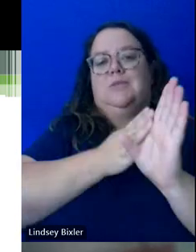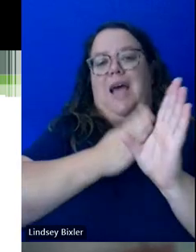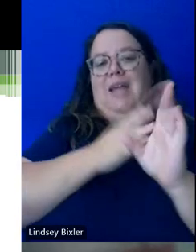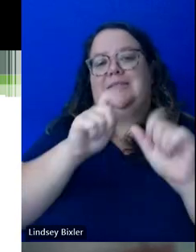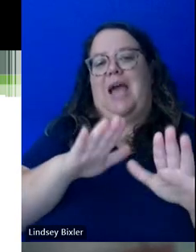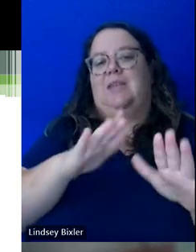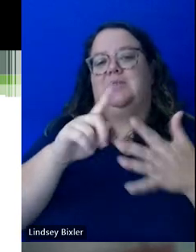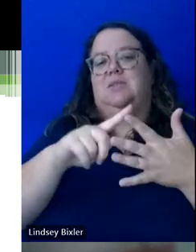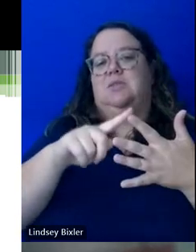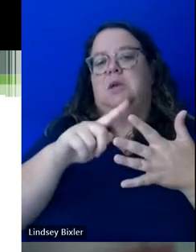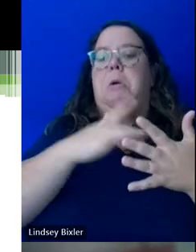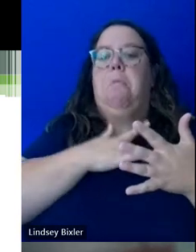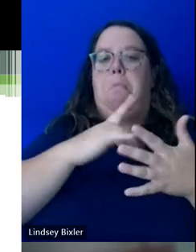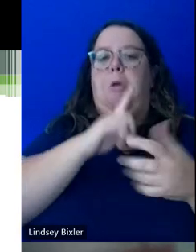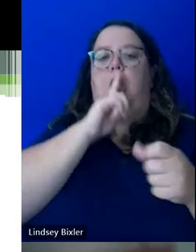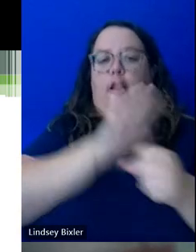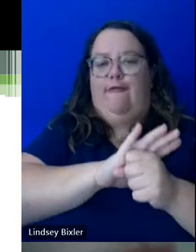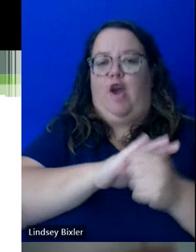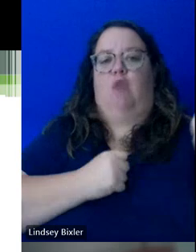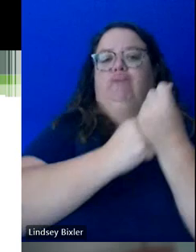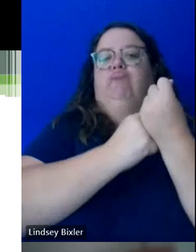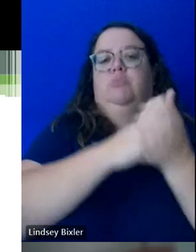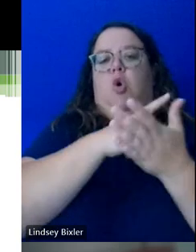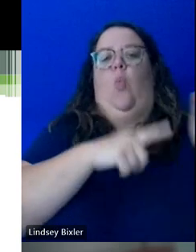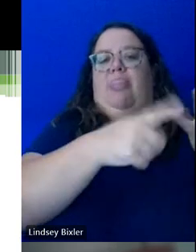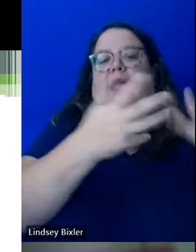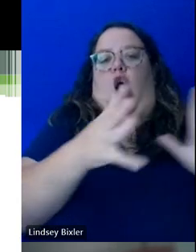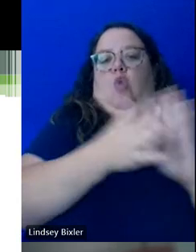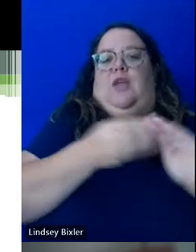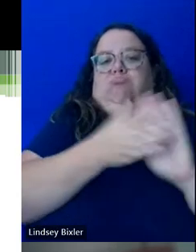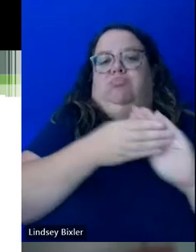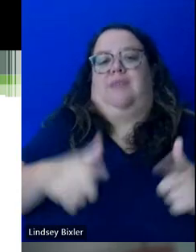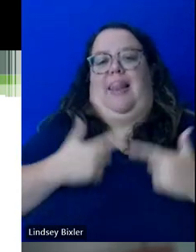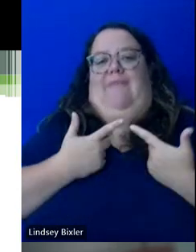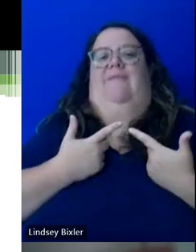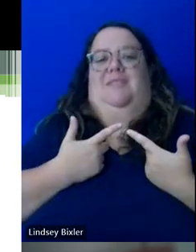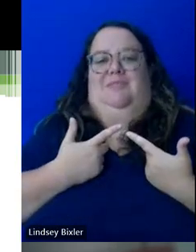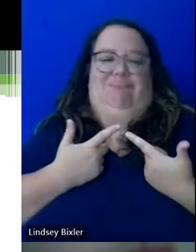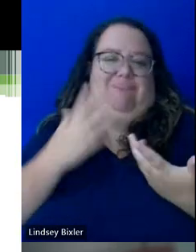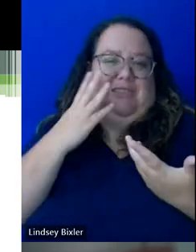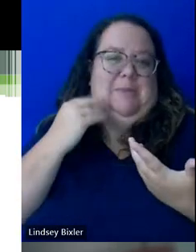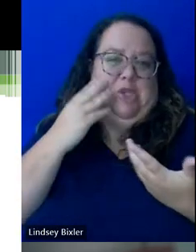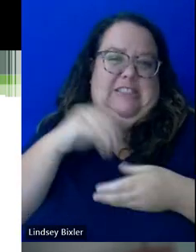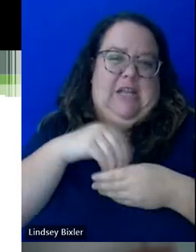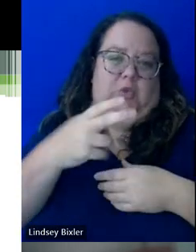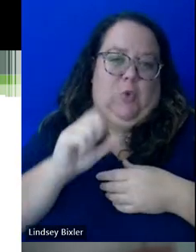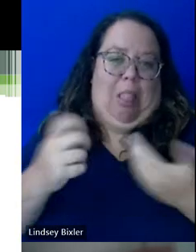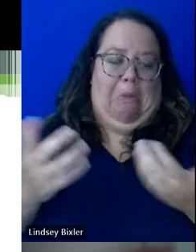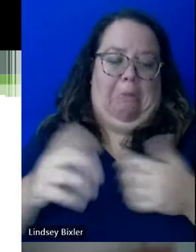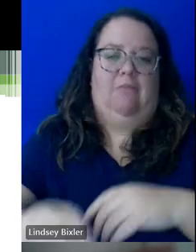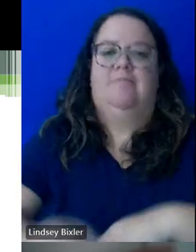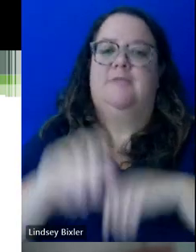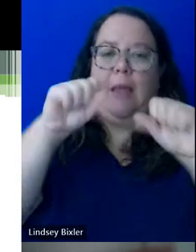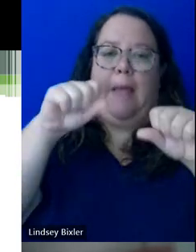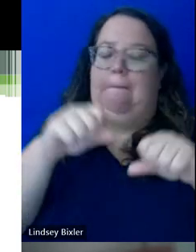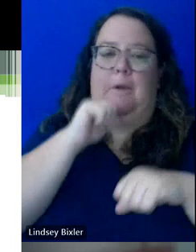it will confirm what they have lived and have experienced in high school. So, absolutely,